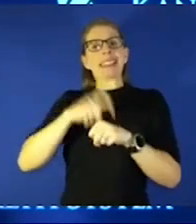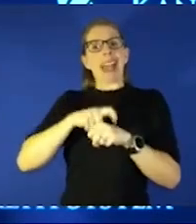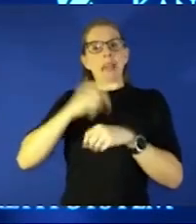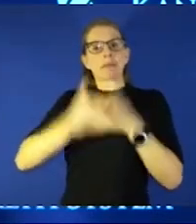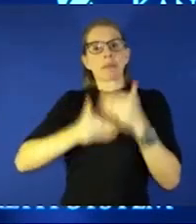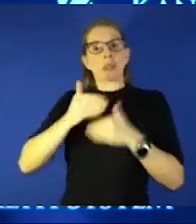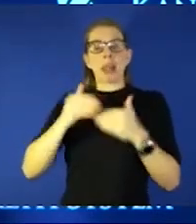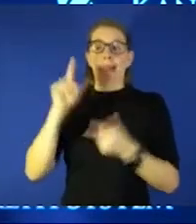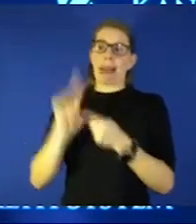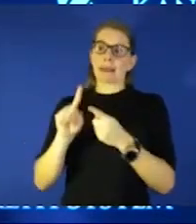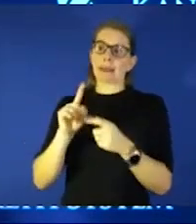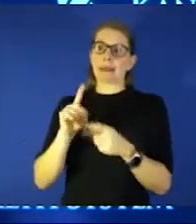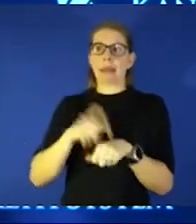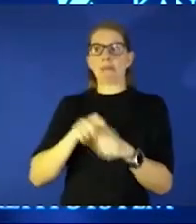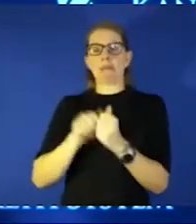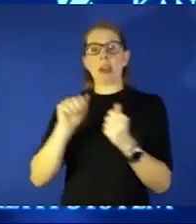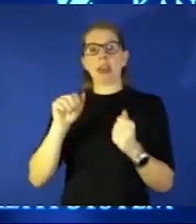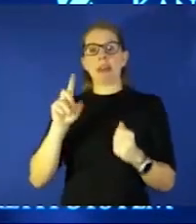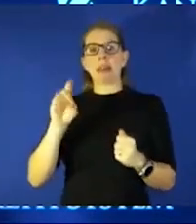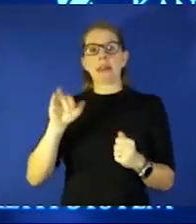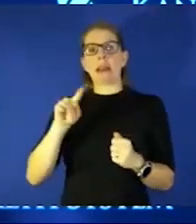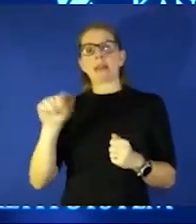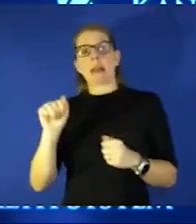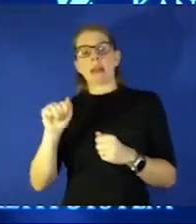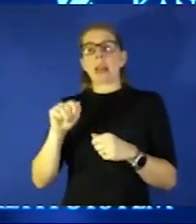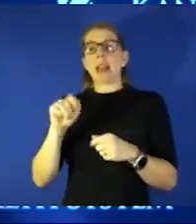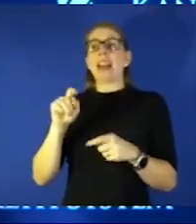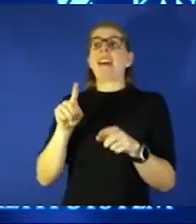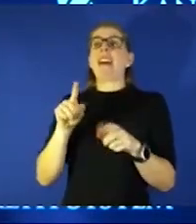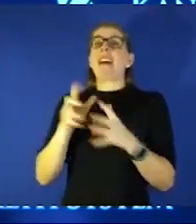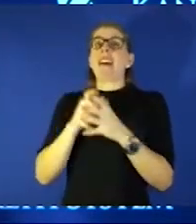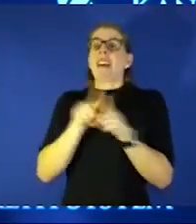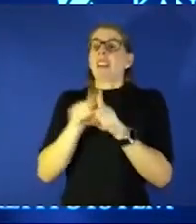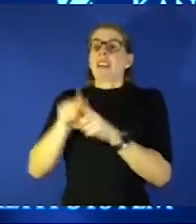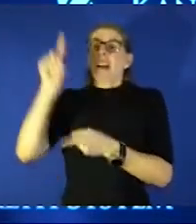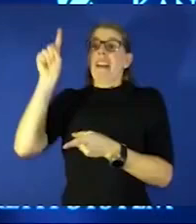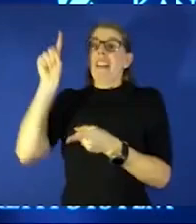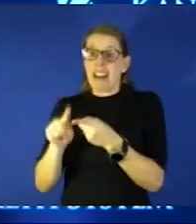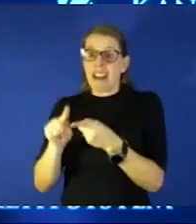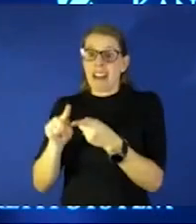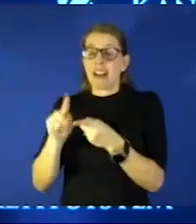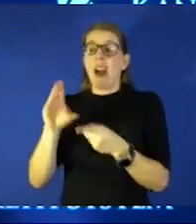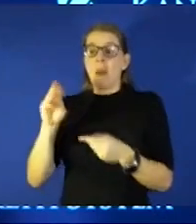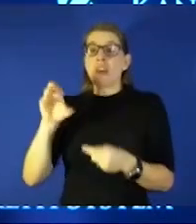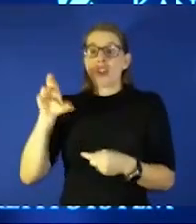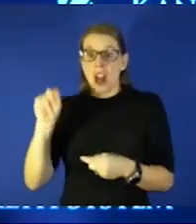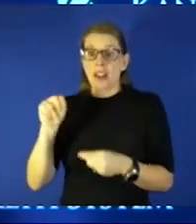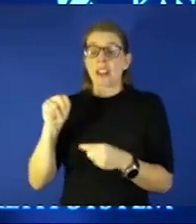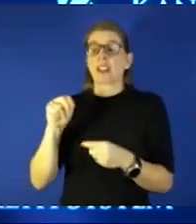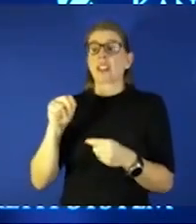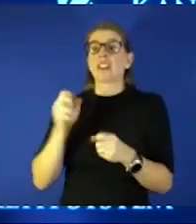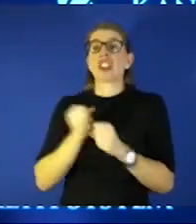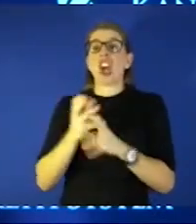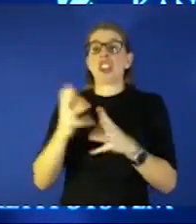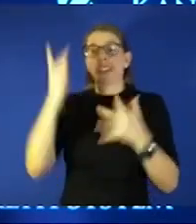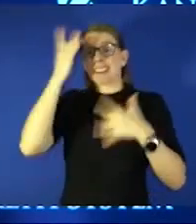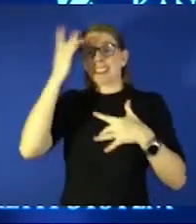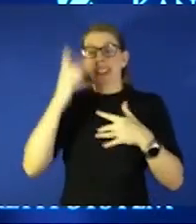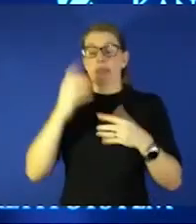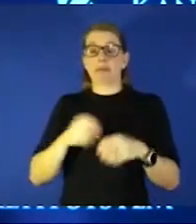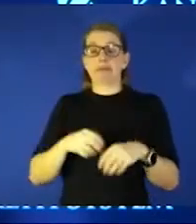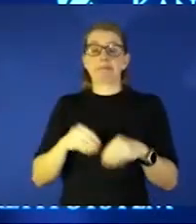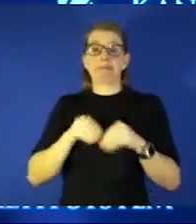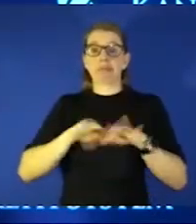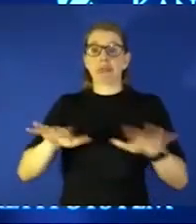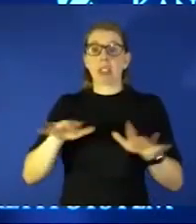with delta and a lot less time with omicron to incubate and make you sick but the um but the reality is you're negative at that